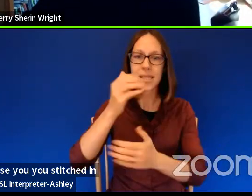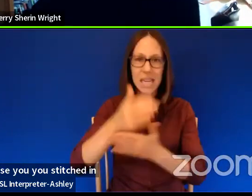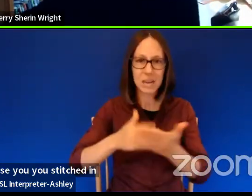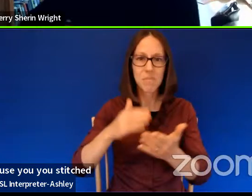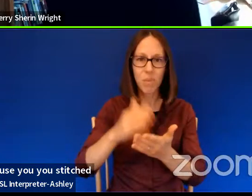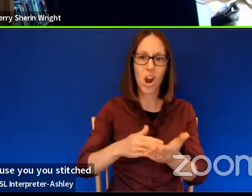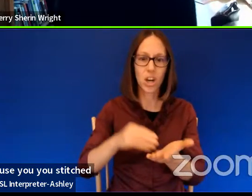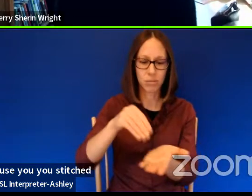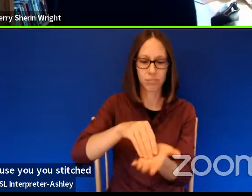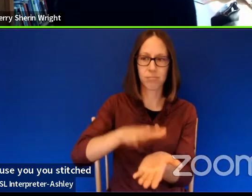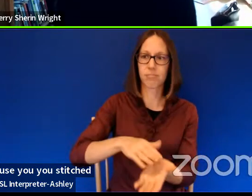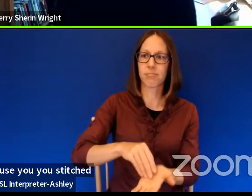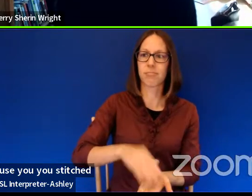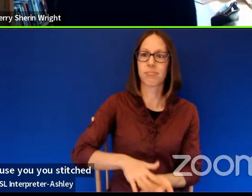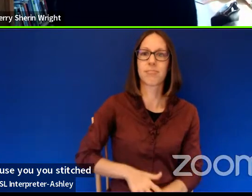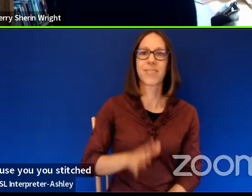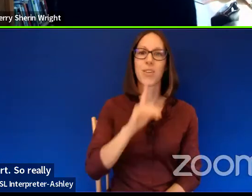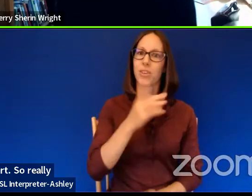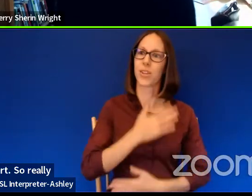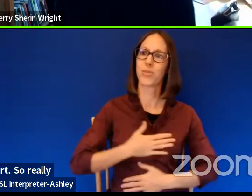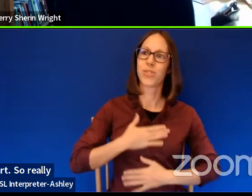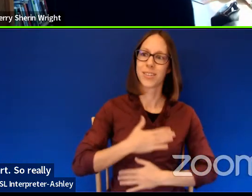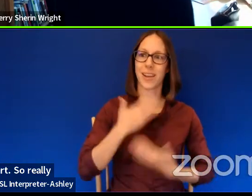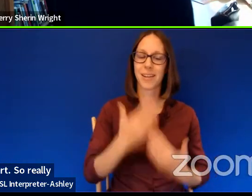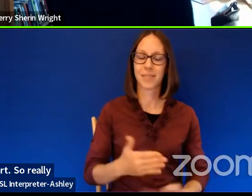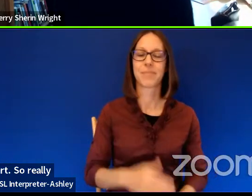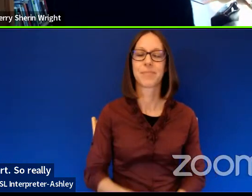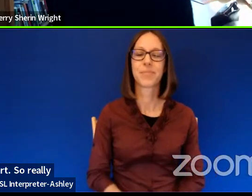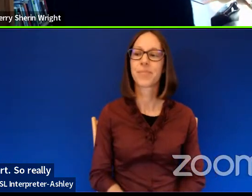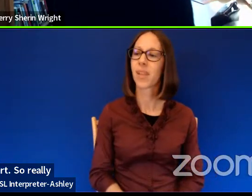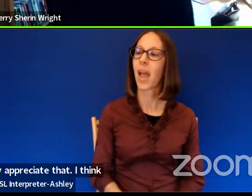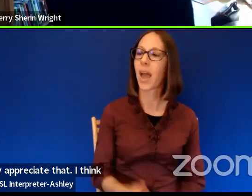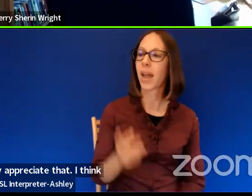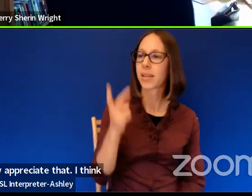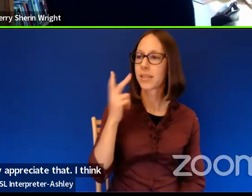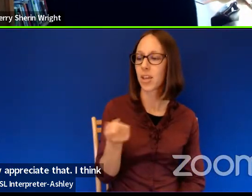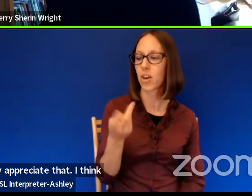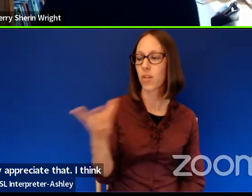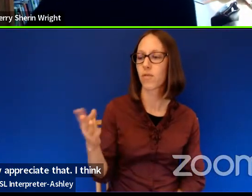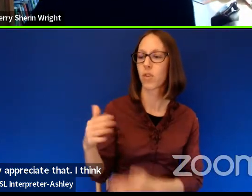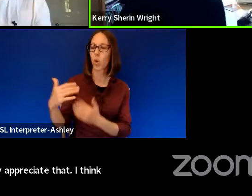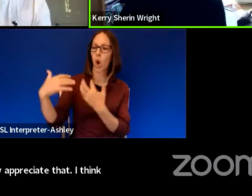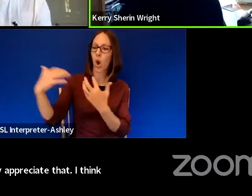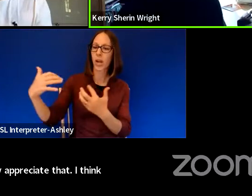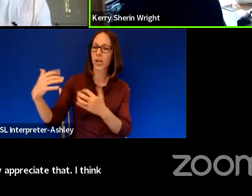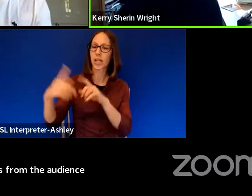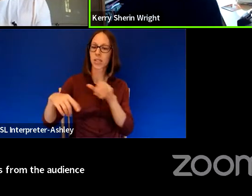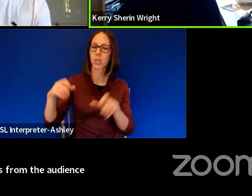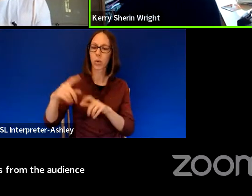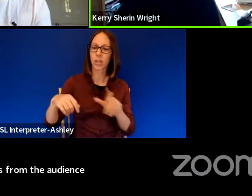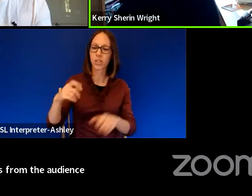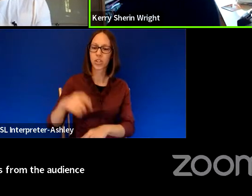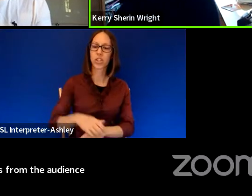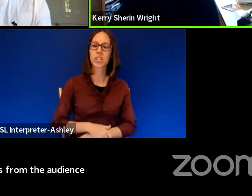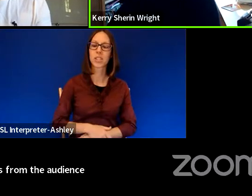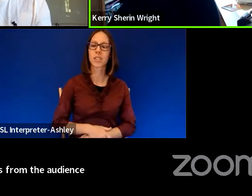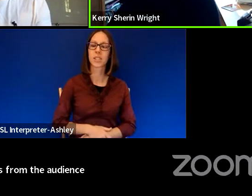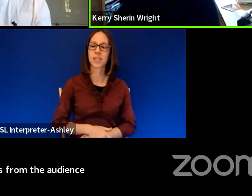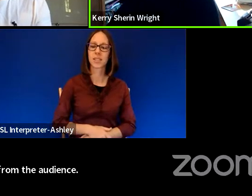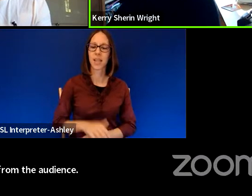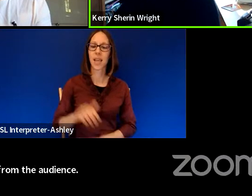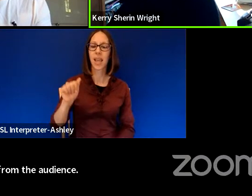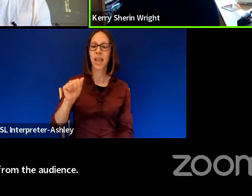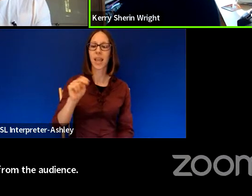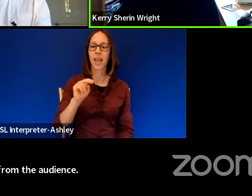Um, so really appreciate that. Um, I think we have some questions from the audience. Um, and, uh, Ann